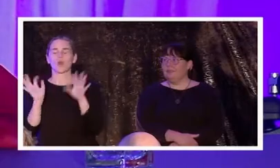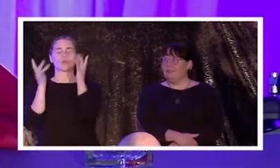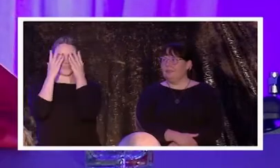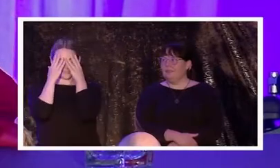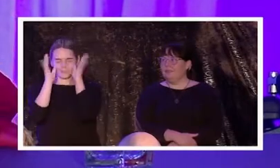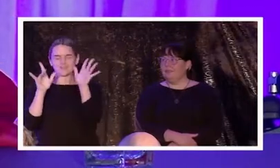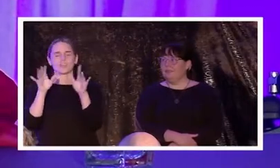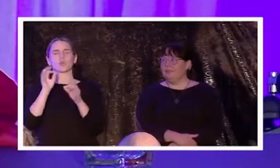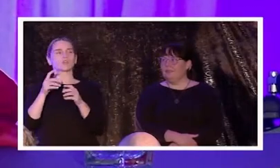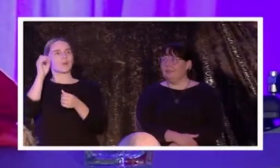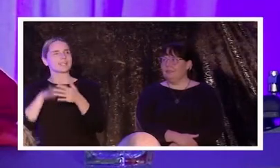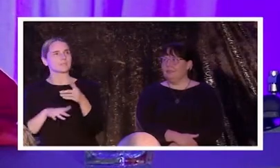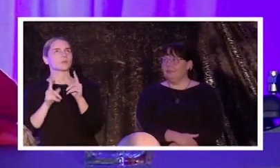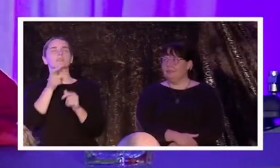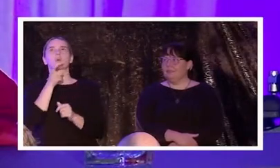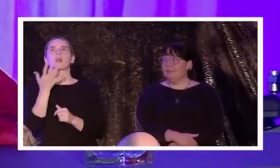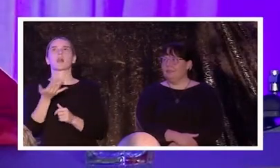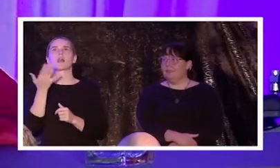no, no. Not connoisseur, what's the word?